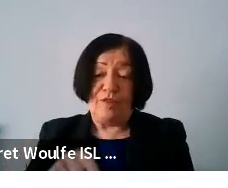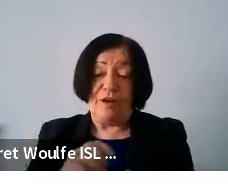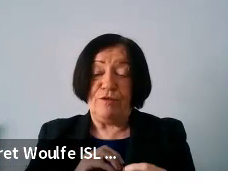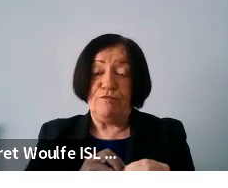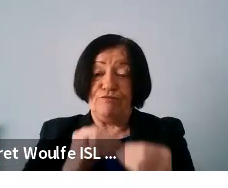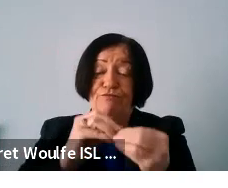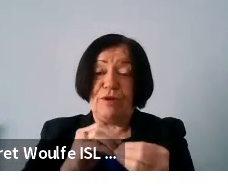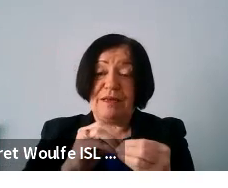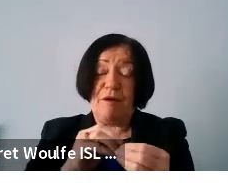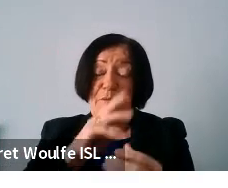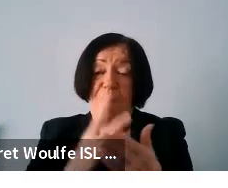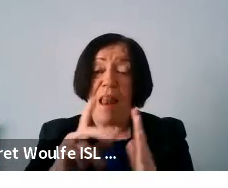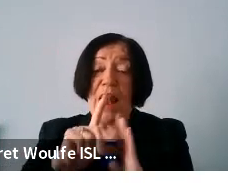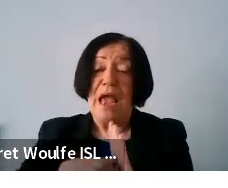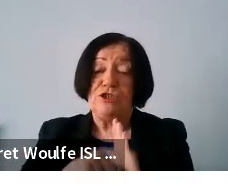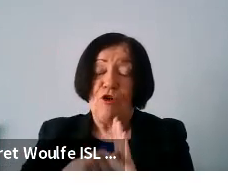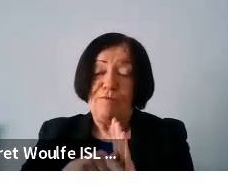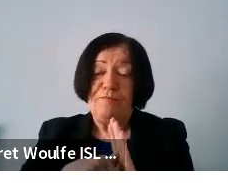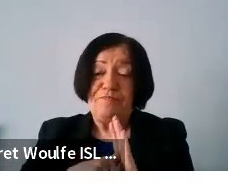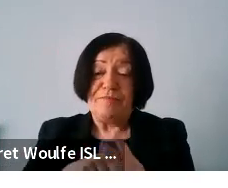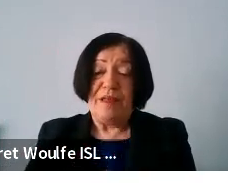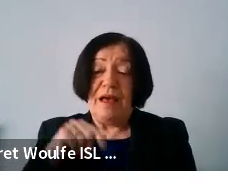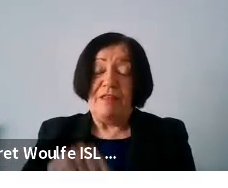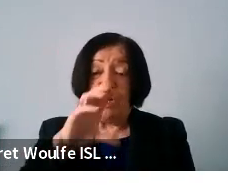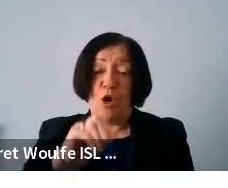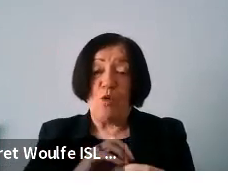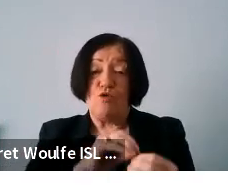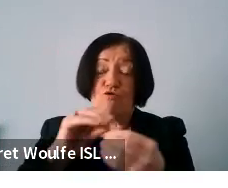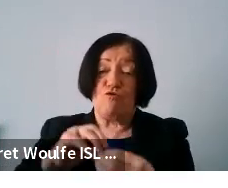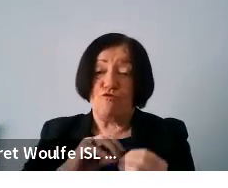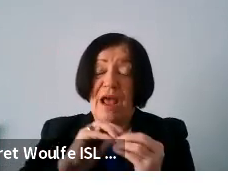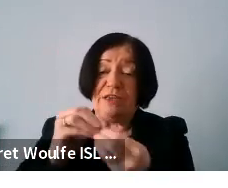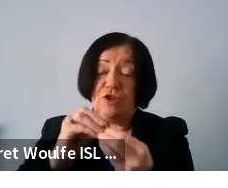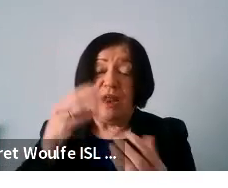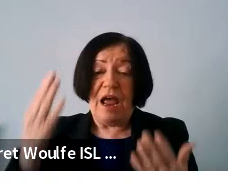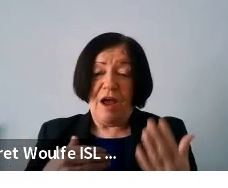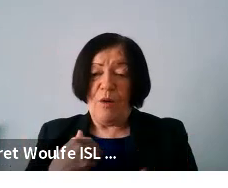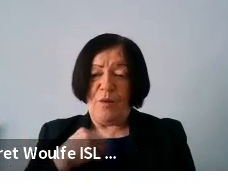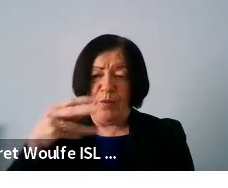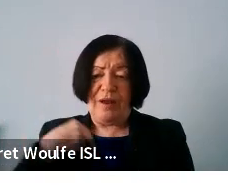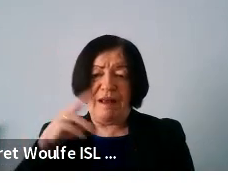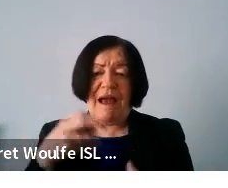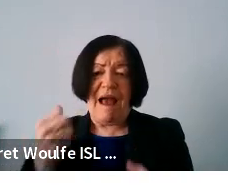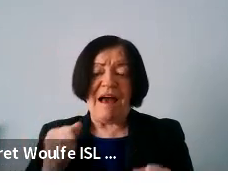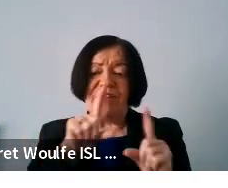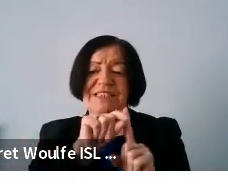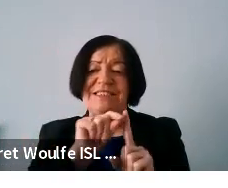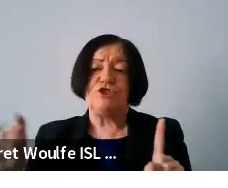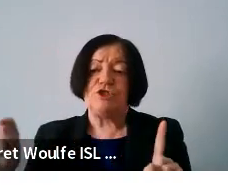session um later on and this uh co-creation session is really about how we can have a digital